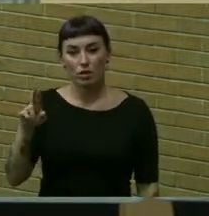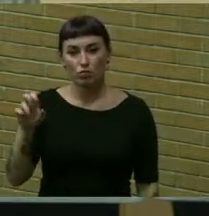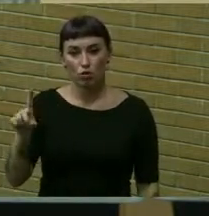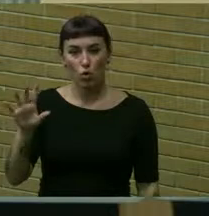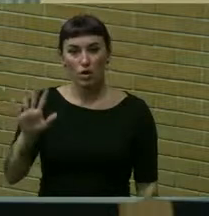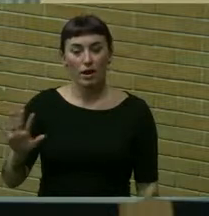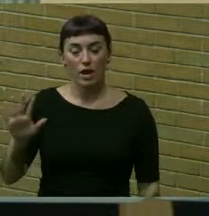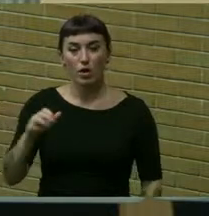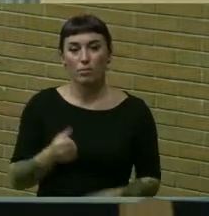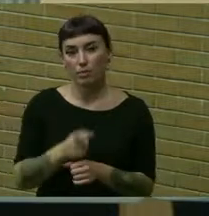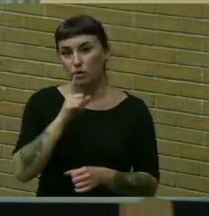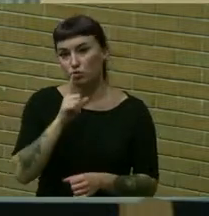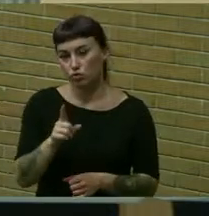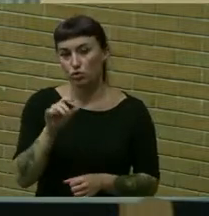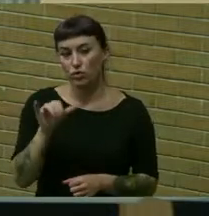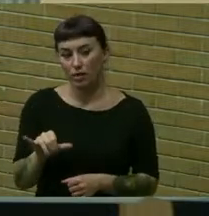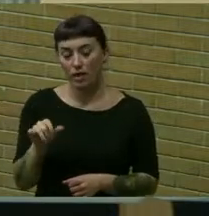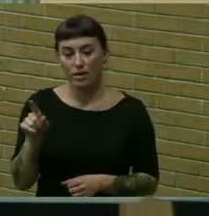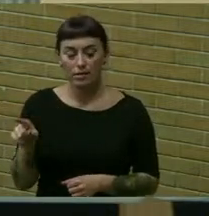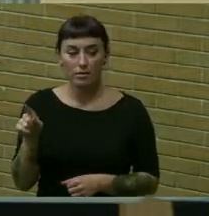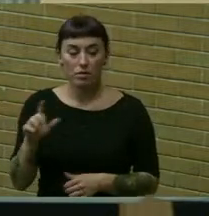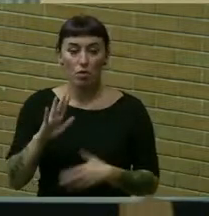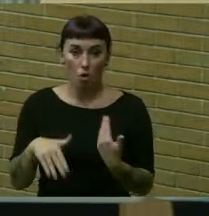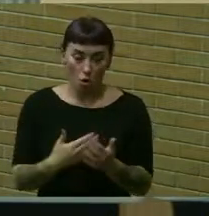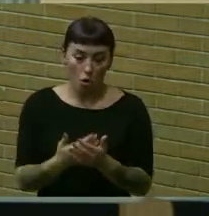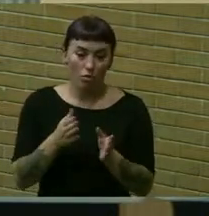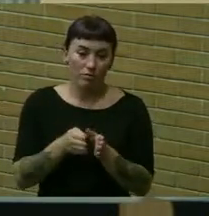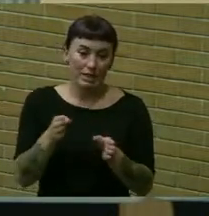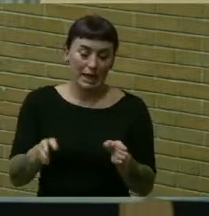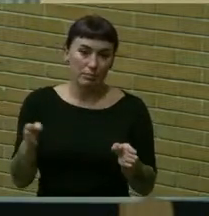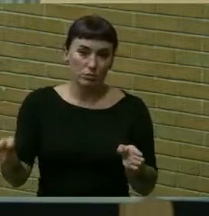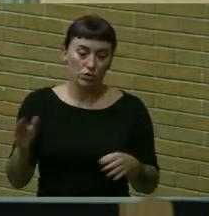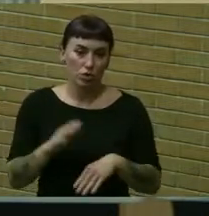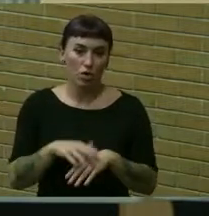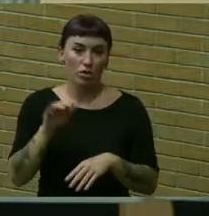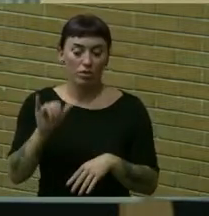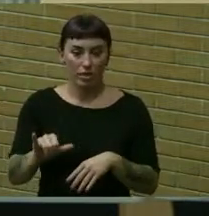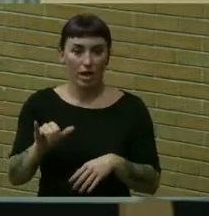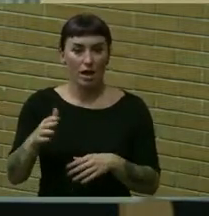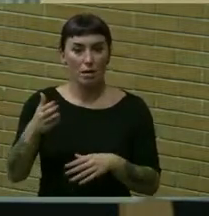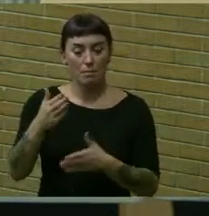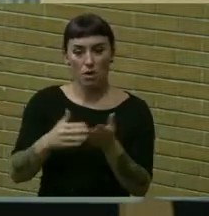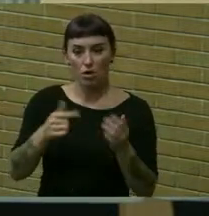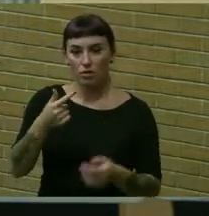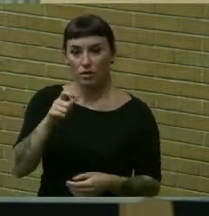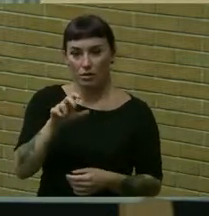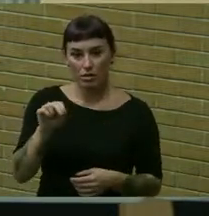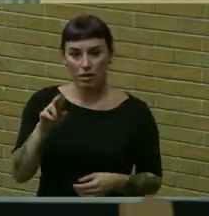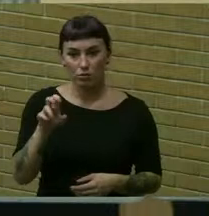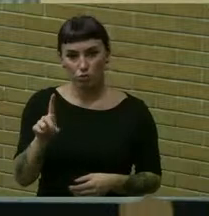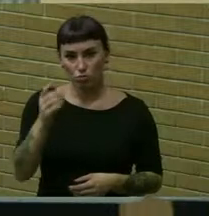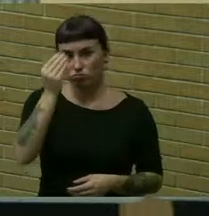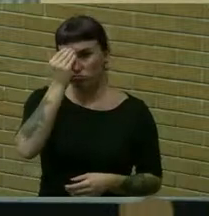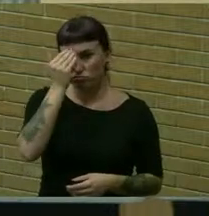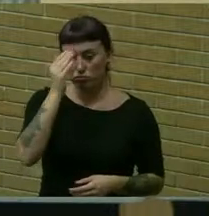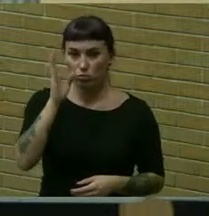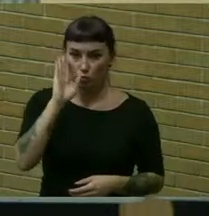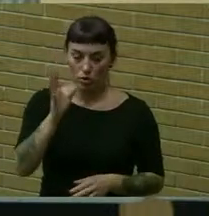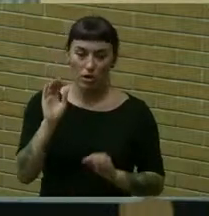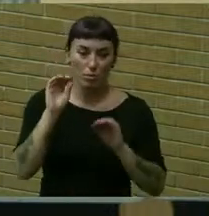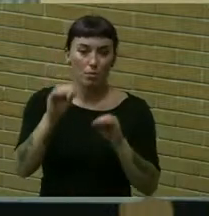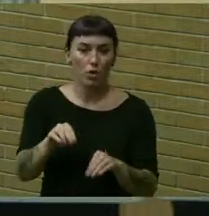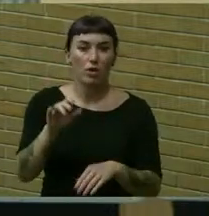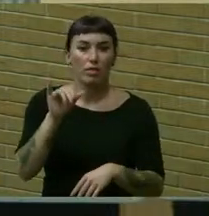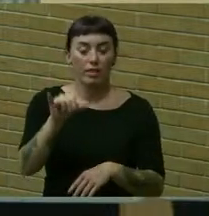i want to make sure that all of the neighbors on that end of glenn road are aware that we're going to put